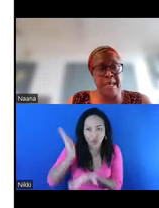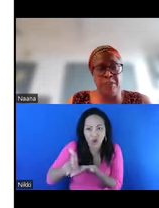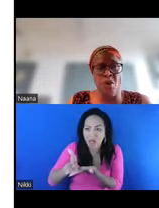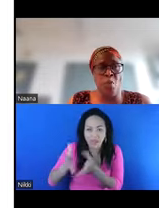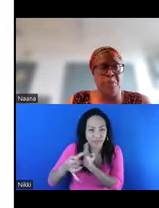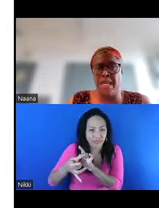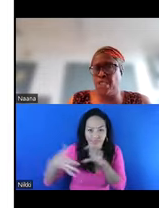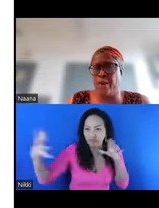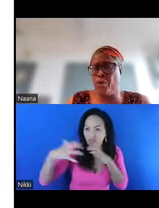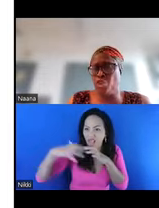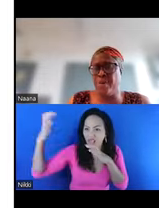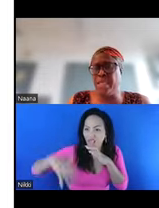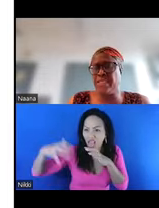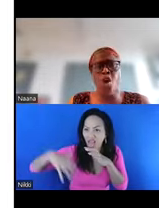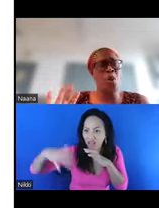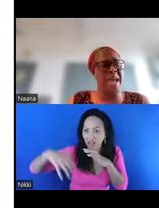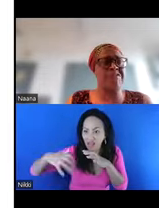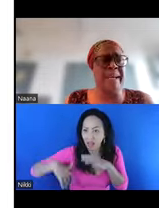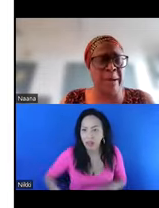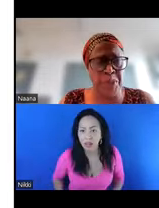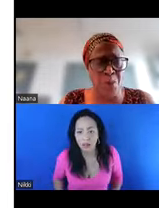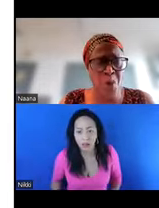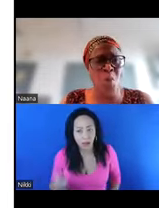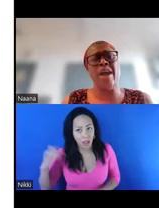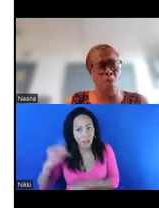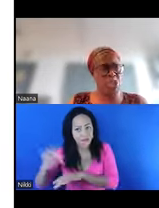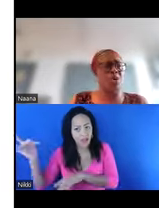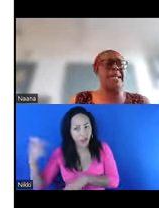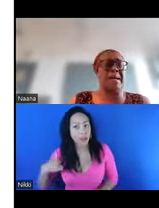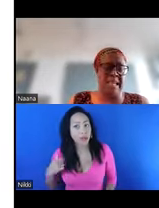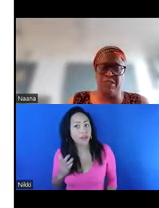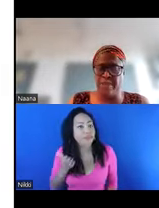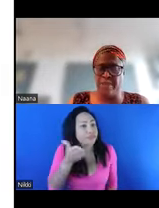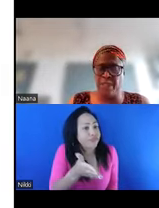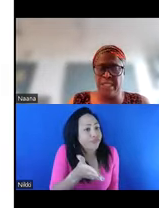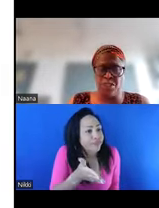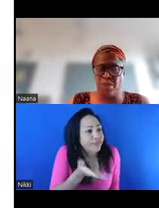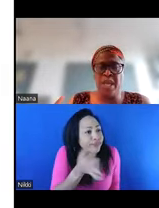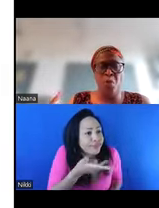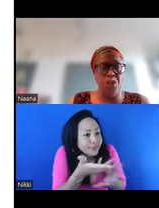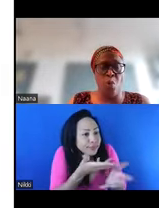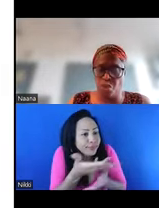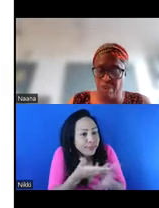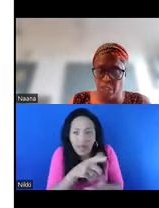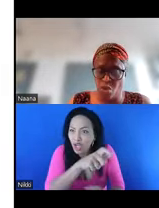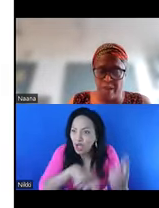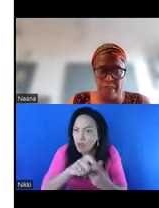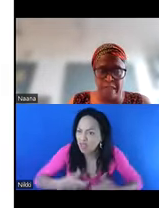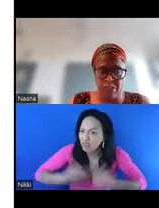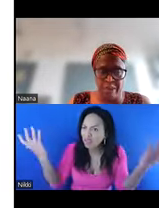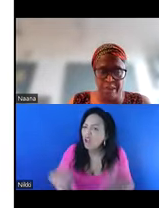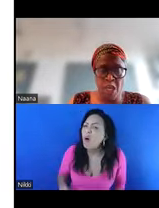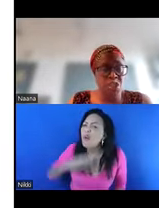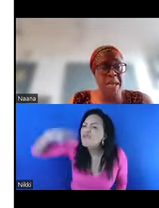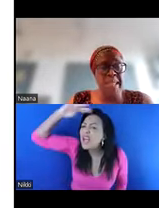even sometimes forward. We actually approach communities and we are fed up, you know, why always talking about FGM and these issues? We don't want to really talk